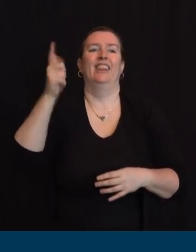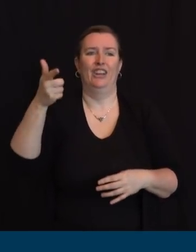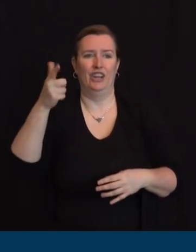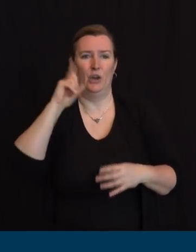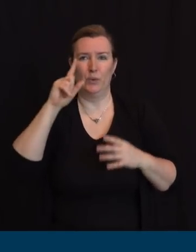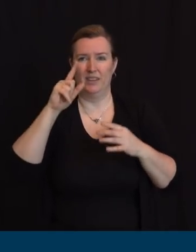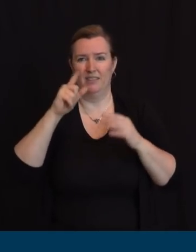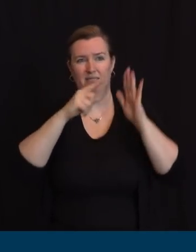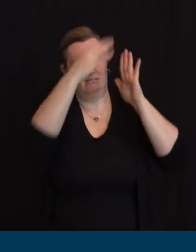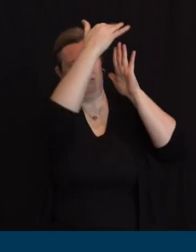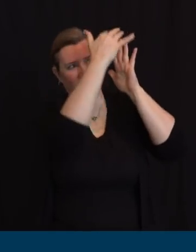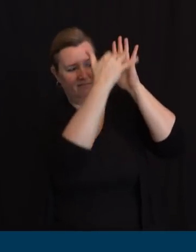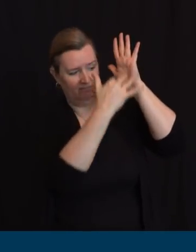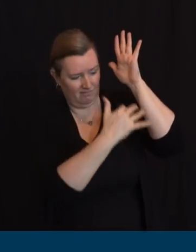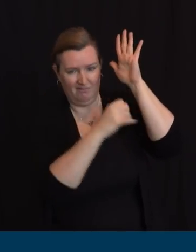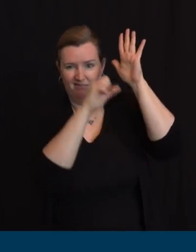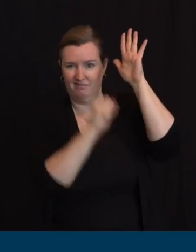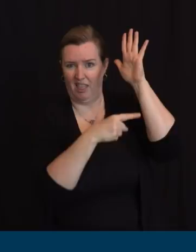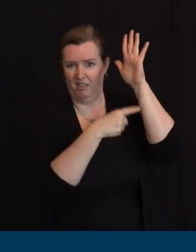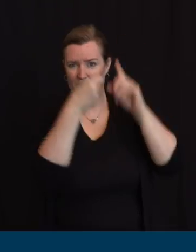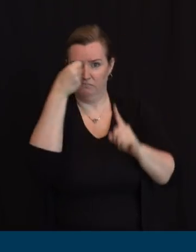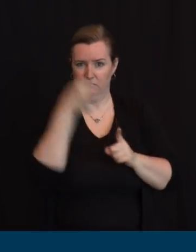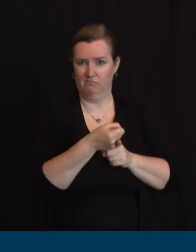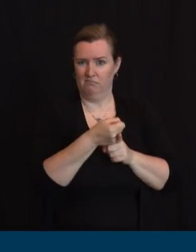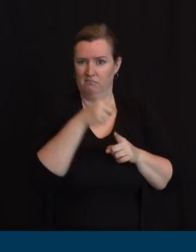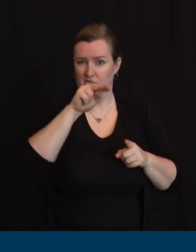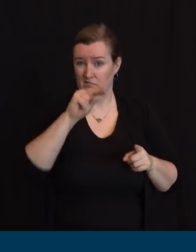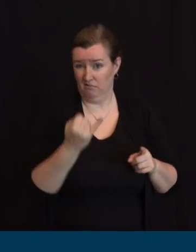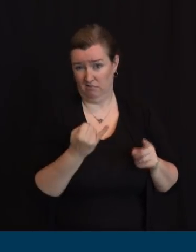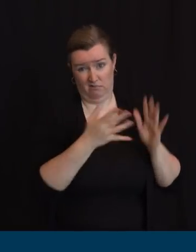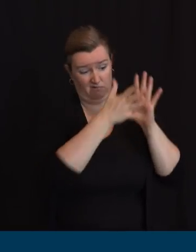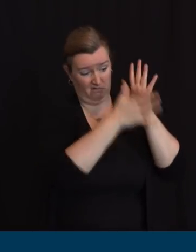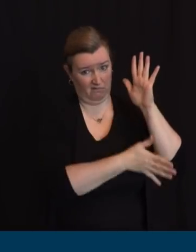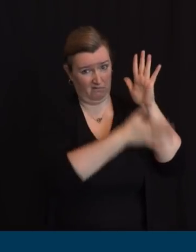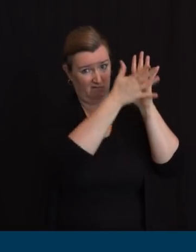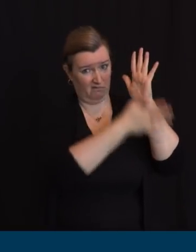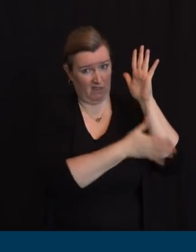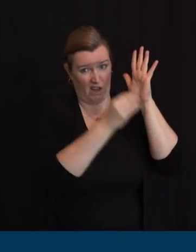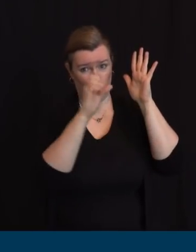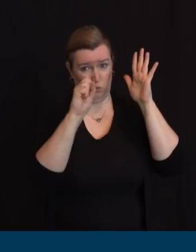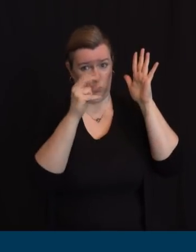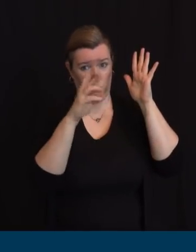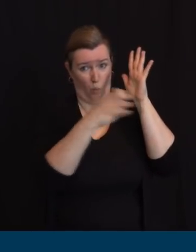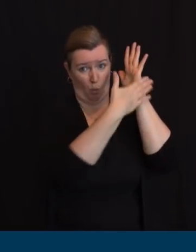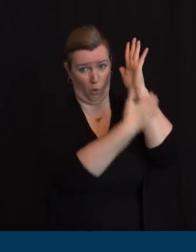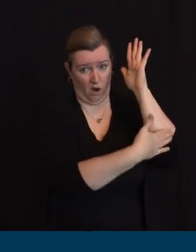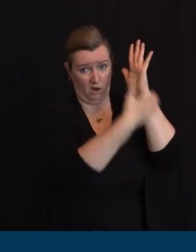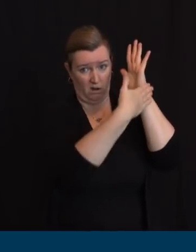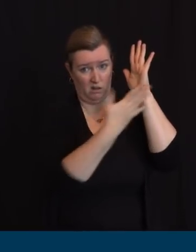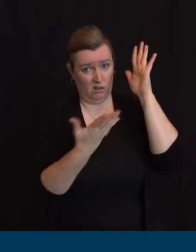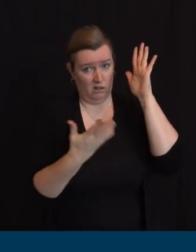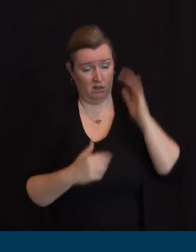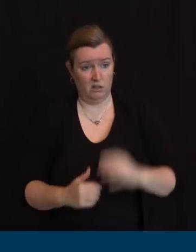you want to dive in sure um let's talk about the surge the uh the three models that we have